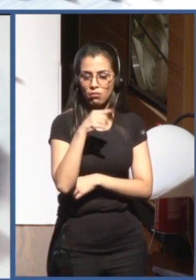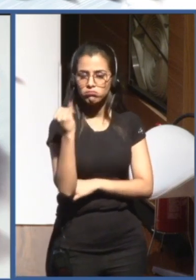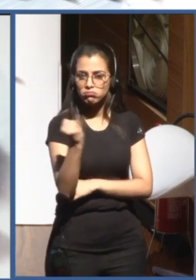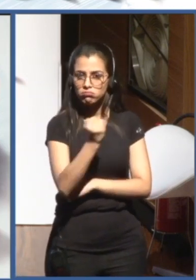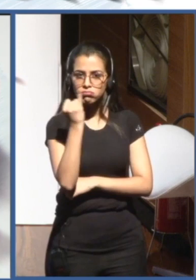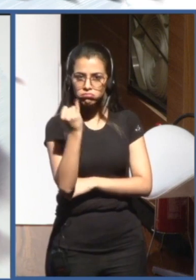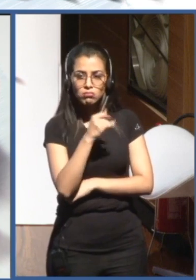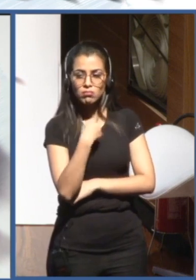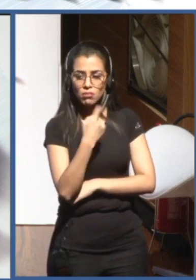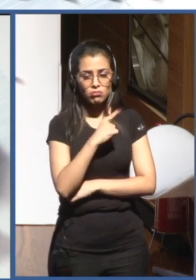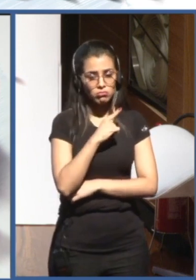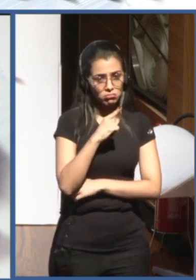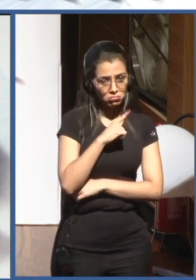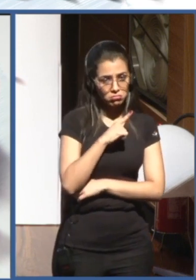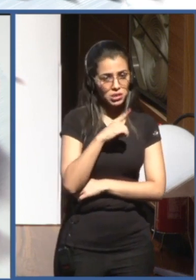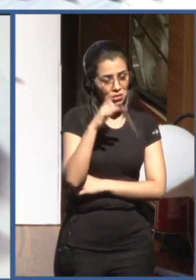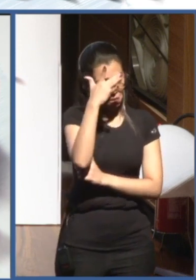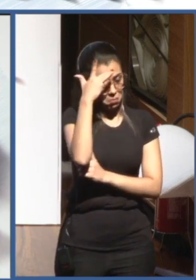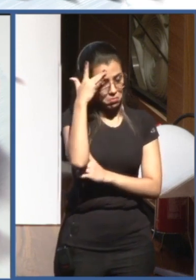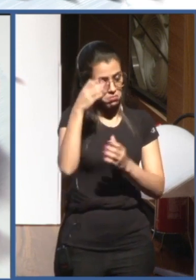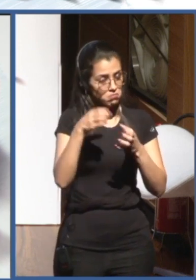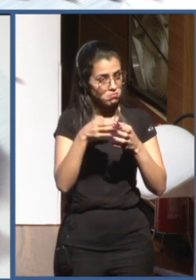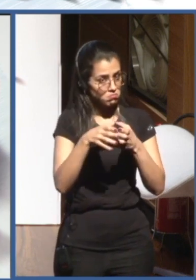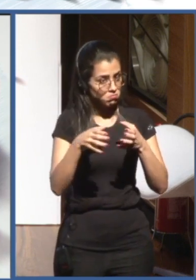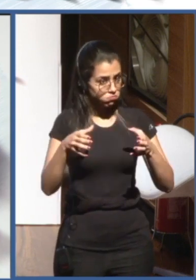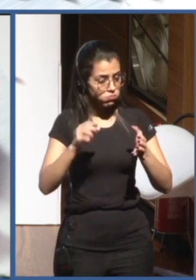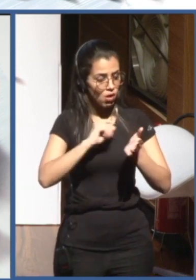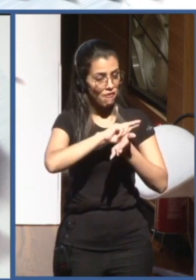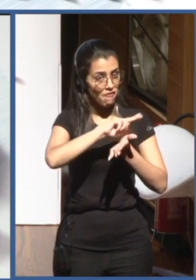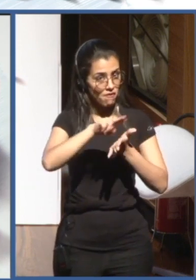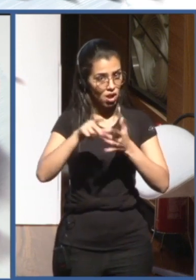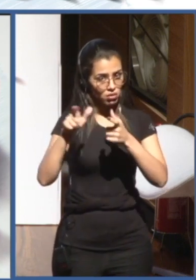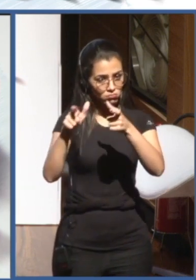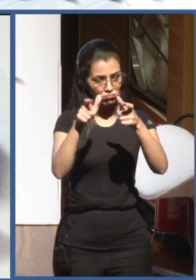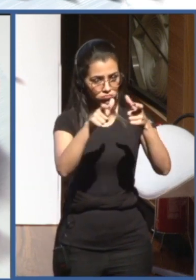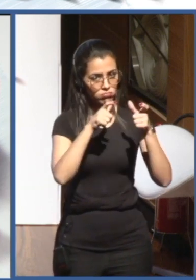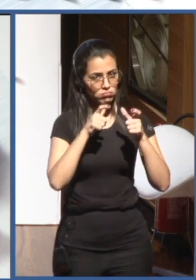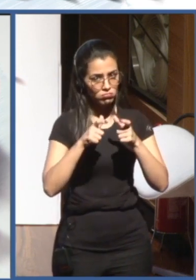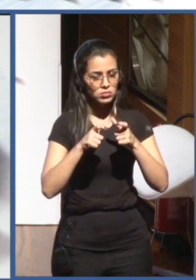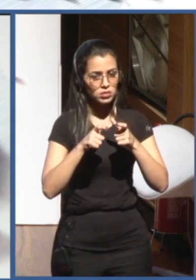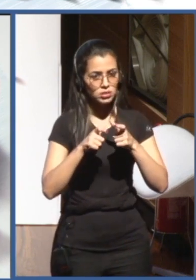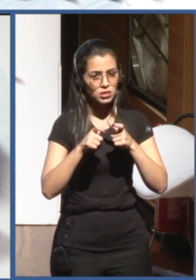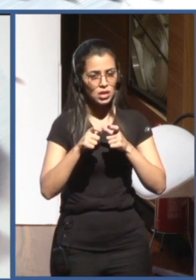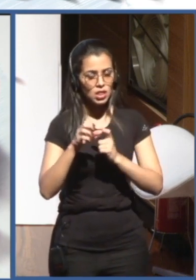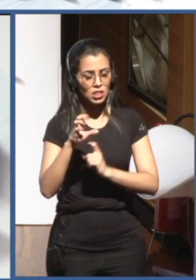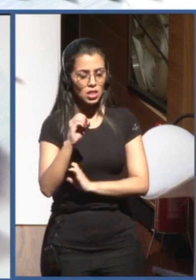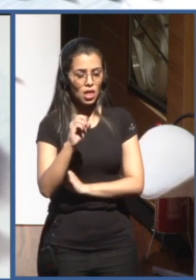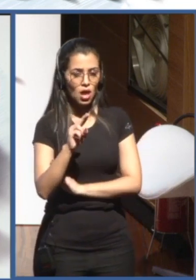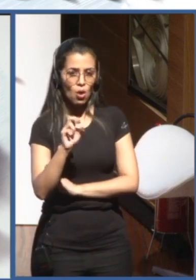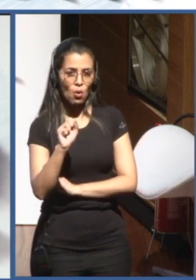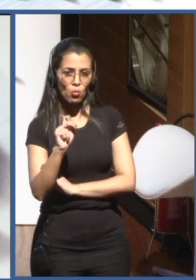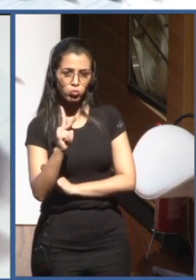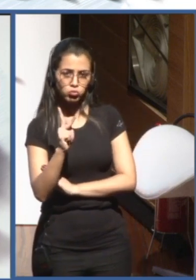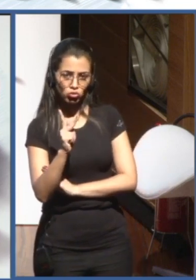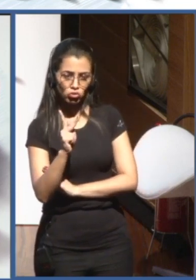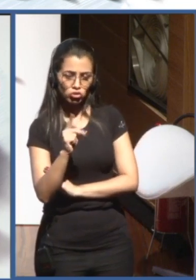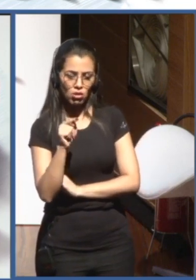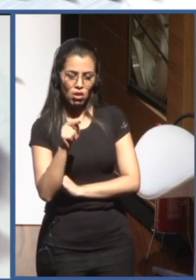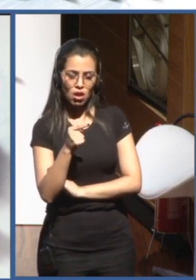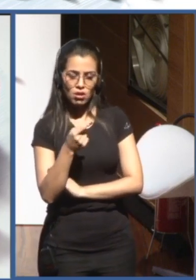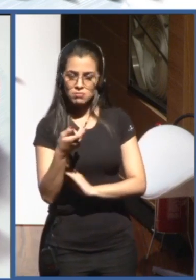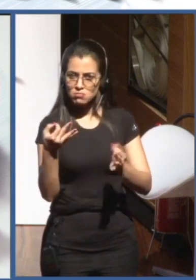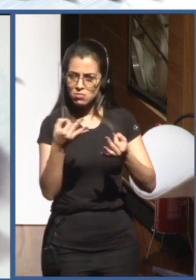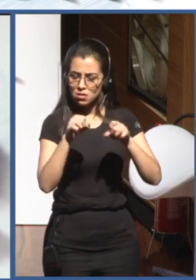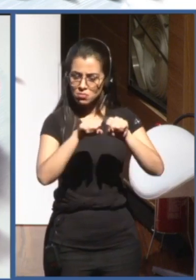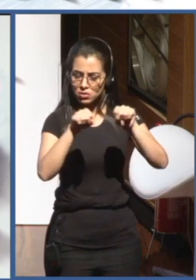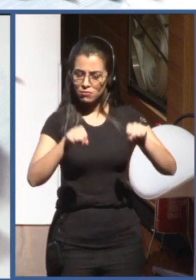people from different organizations. In Ocean, it's a very nice platform that can, where